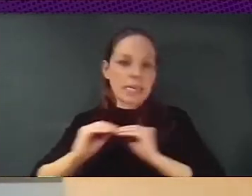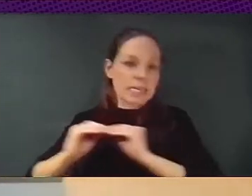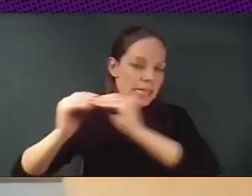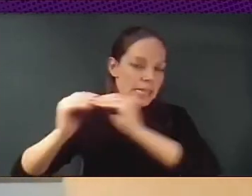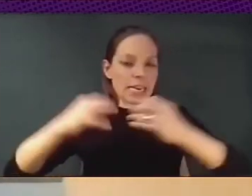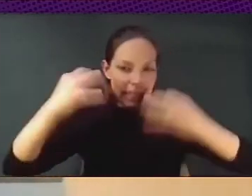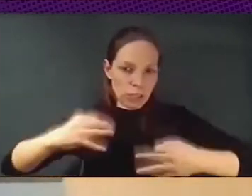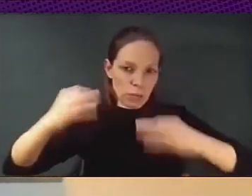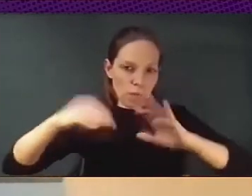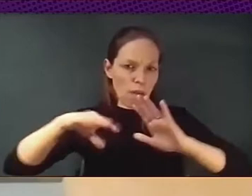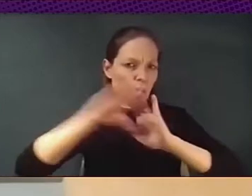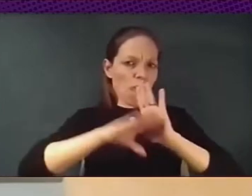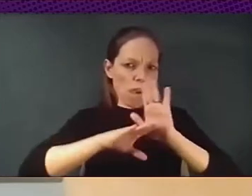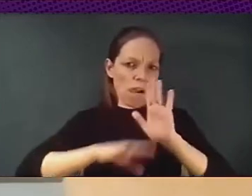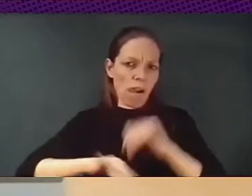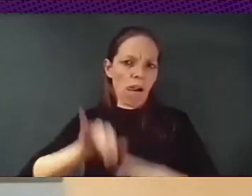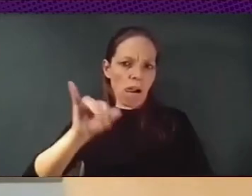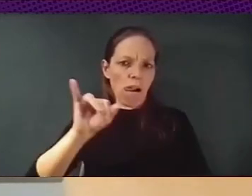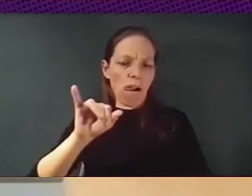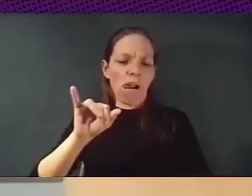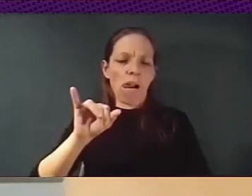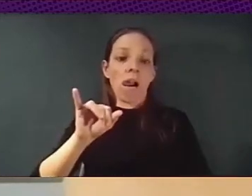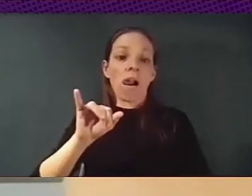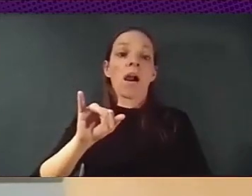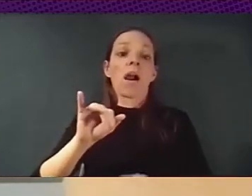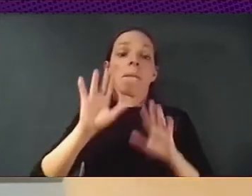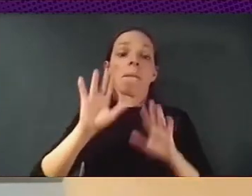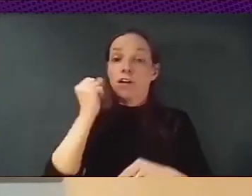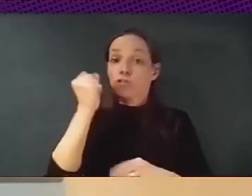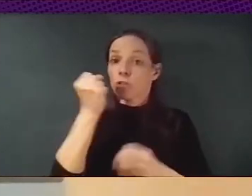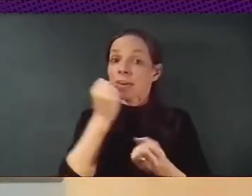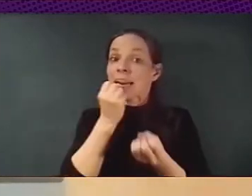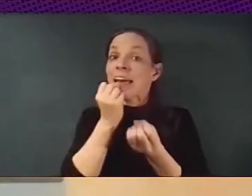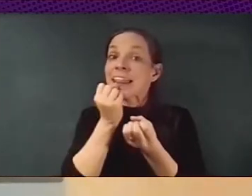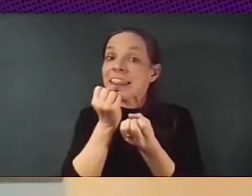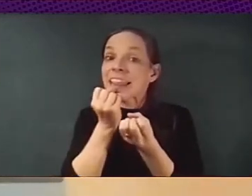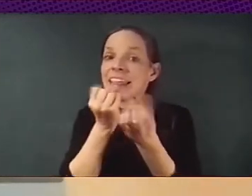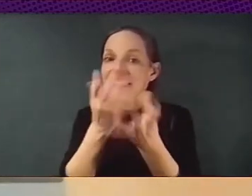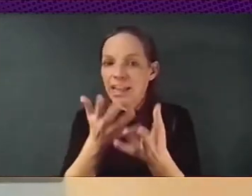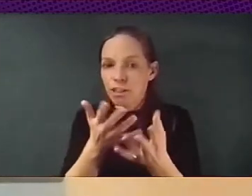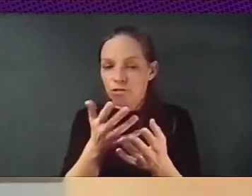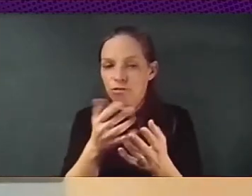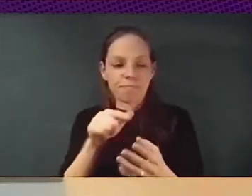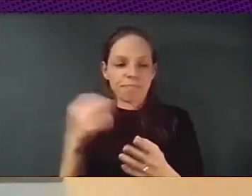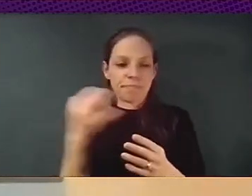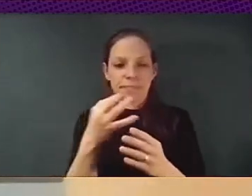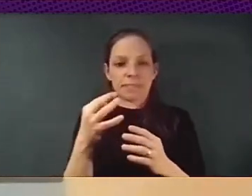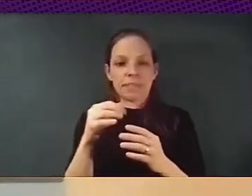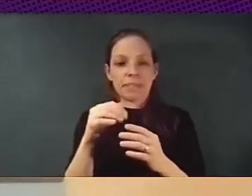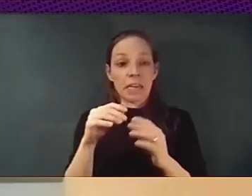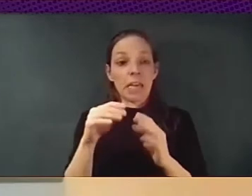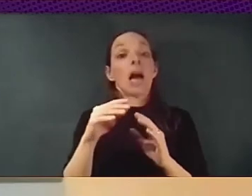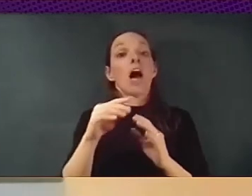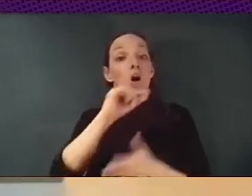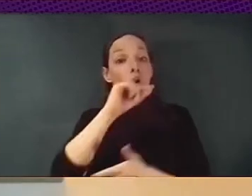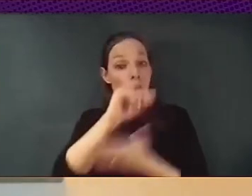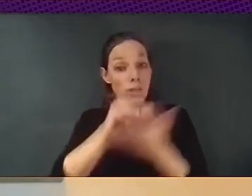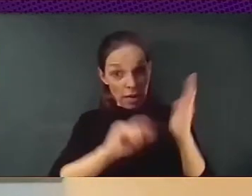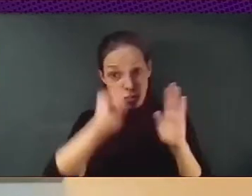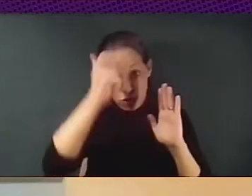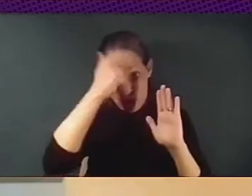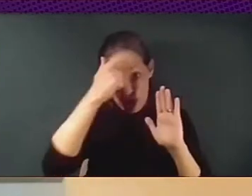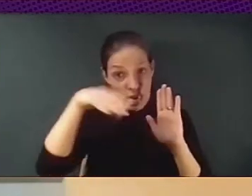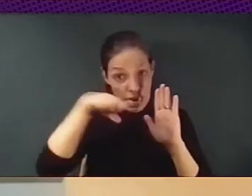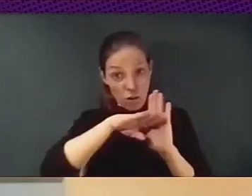sovereignty, I want to explain. So by putting these closes in the contract, what it means is that today, no matter